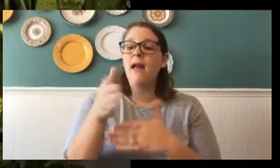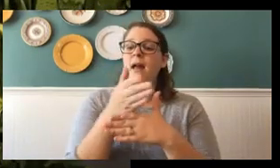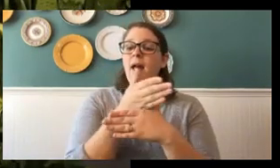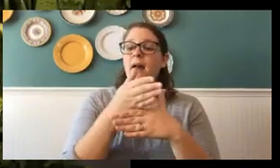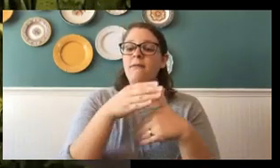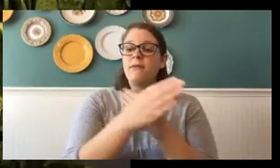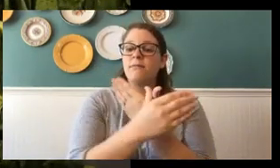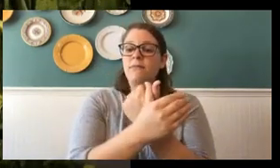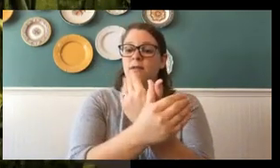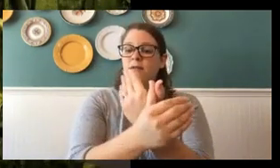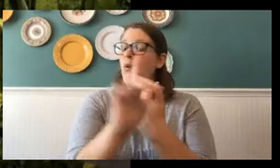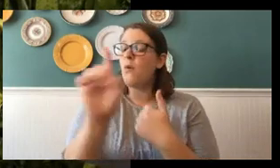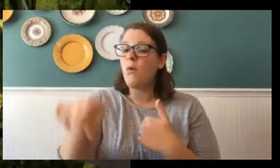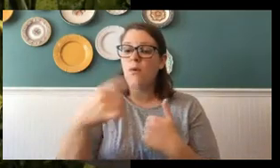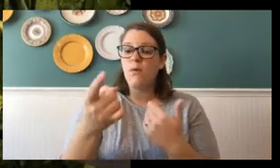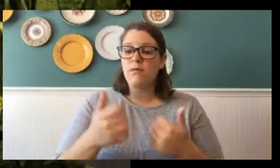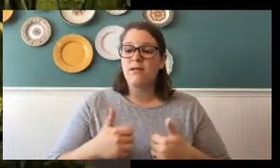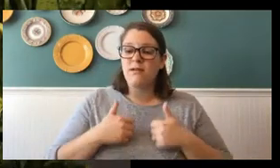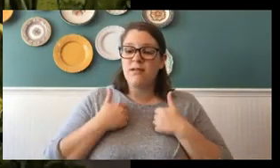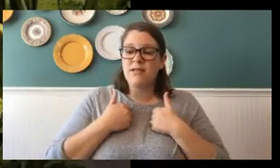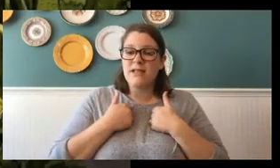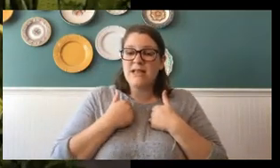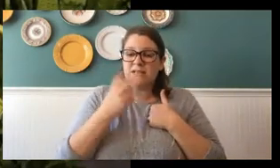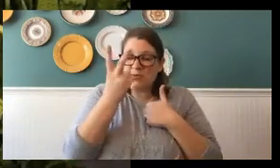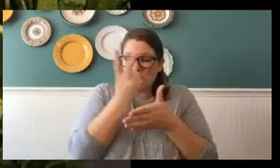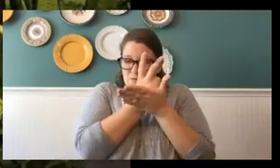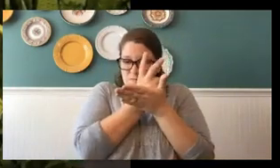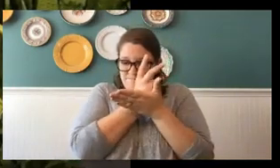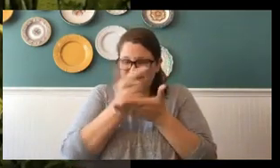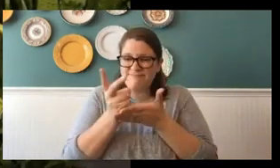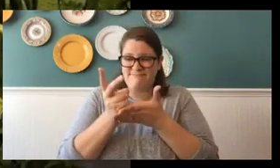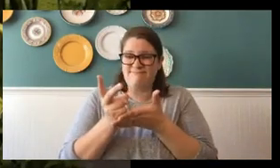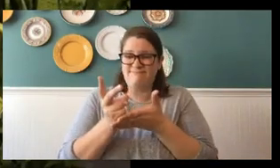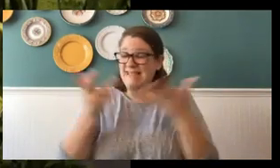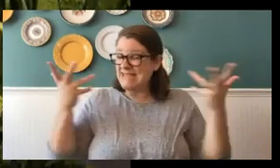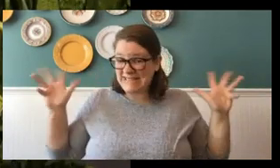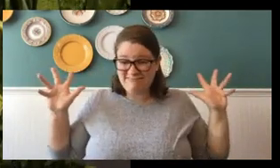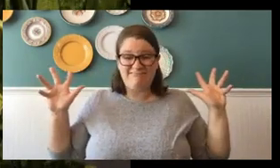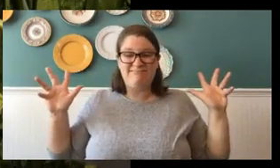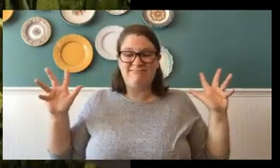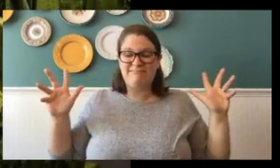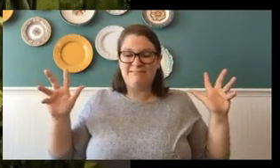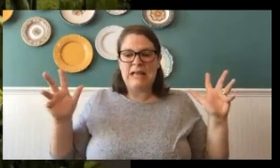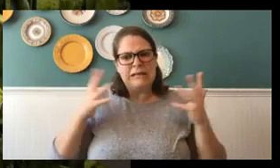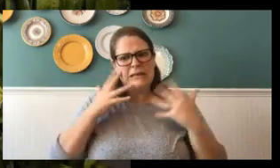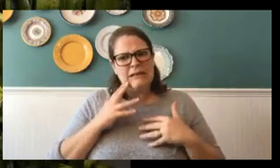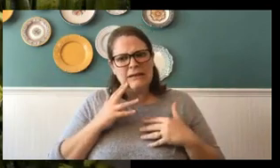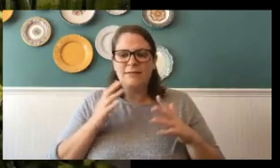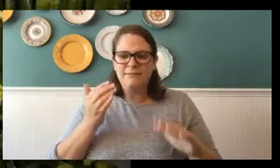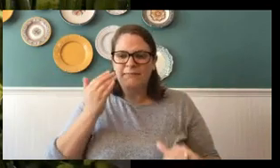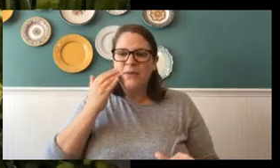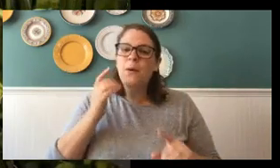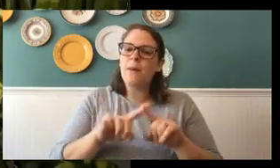butterfly actually only lives two weeks. I know that sounds a little sad. But boys and girls,